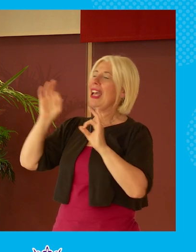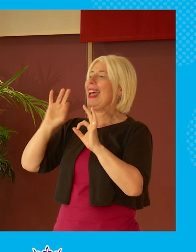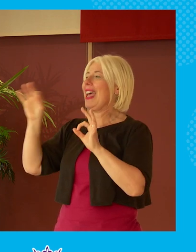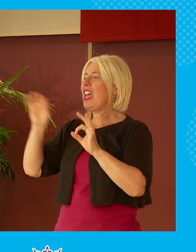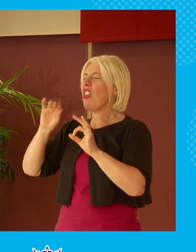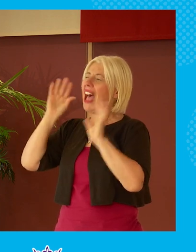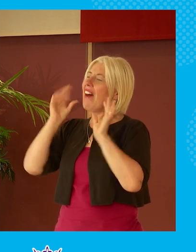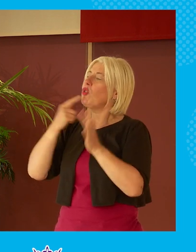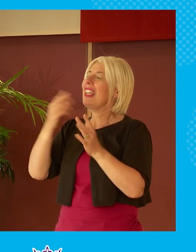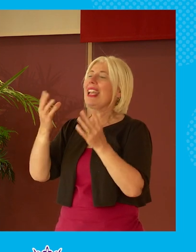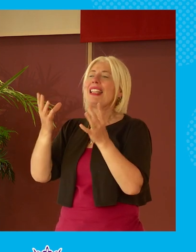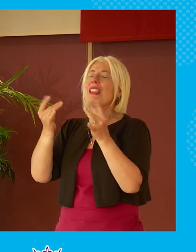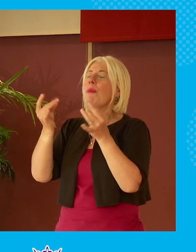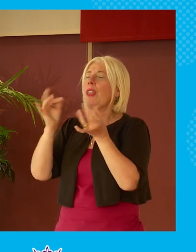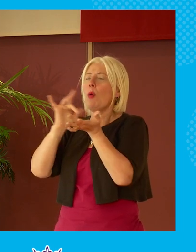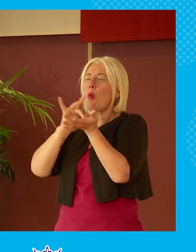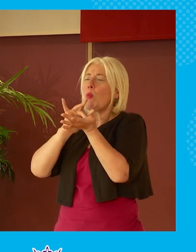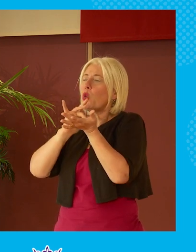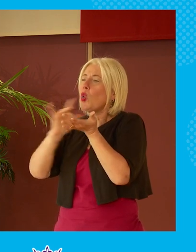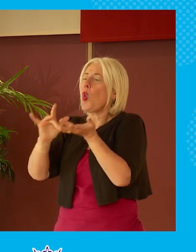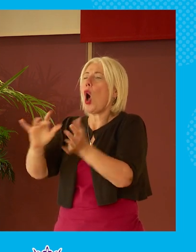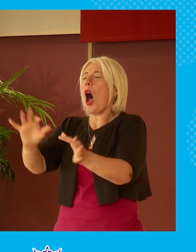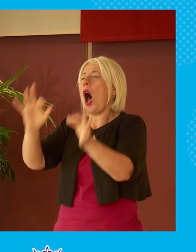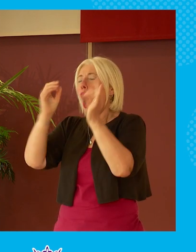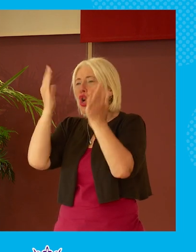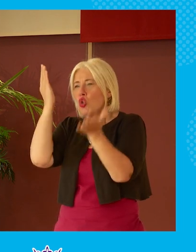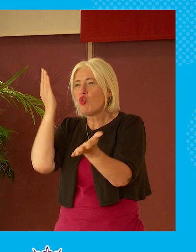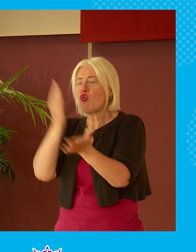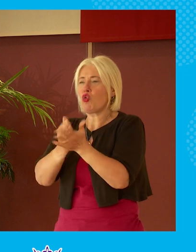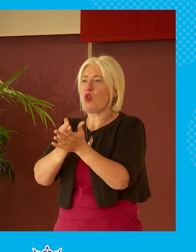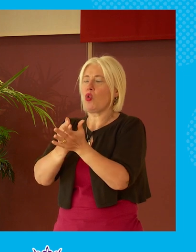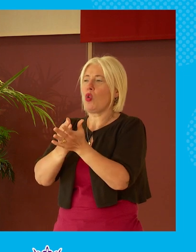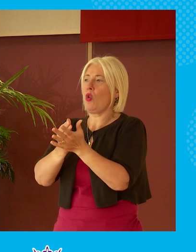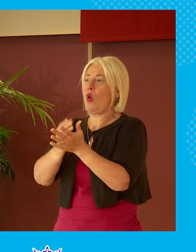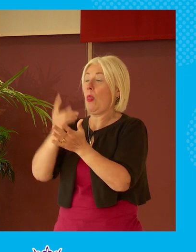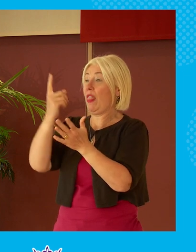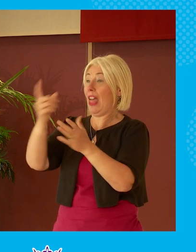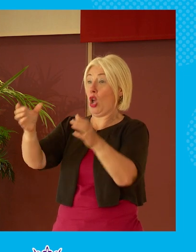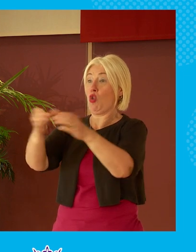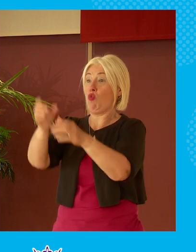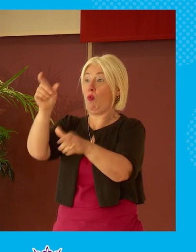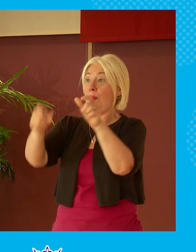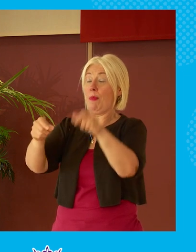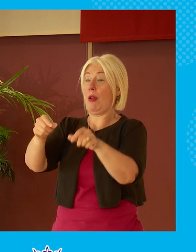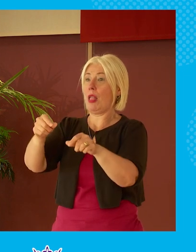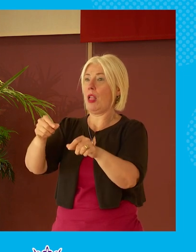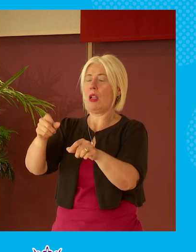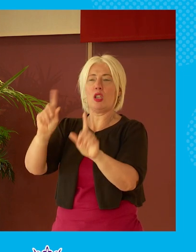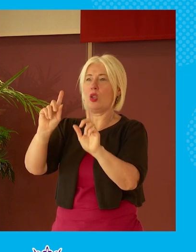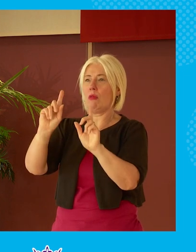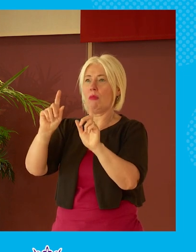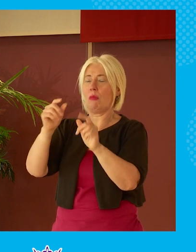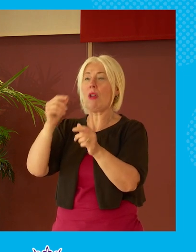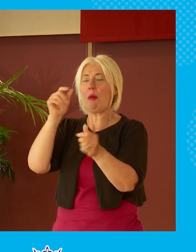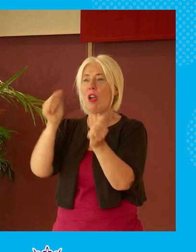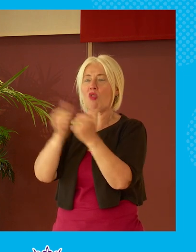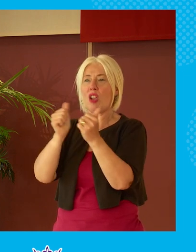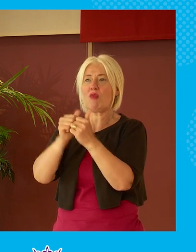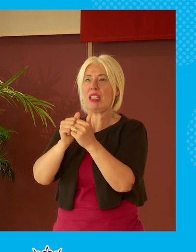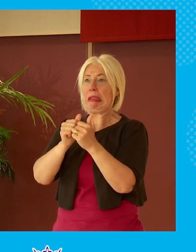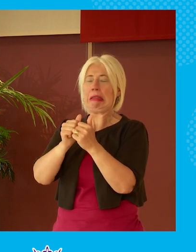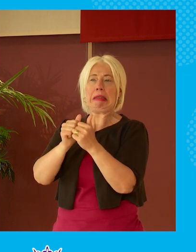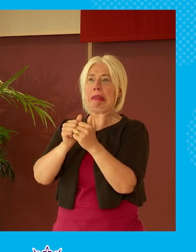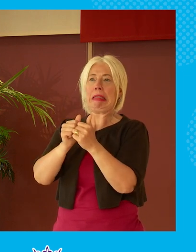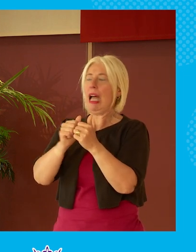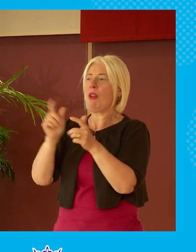completely true that will resonate fully with with one group of people when actually you need to you know use it to try and move a